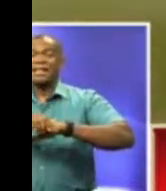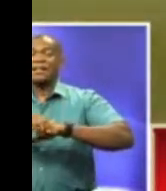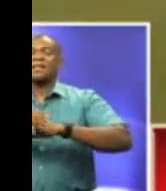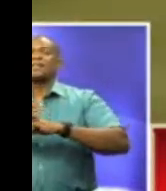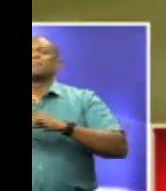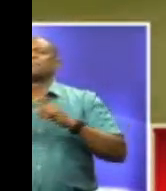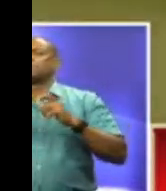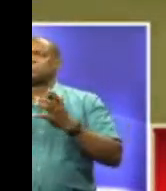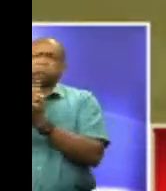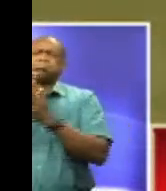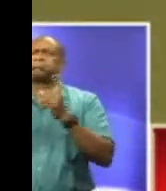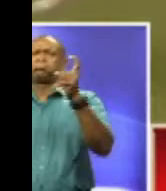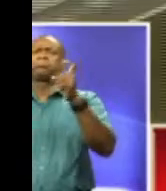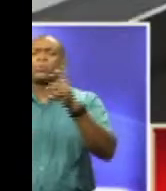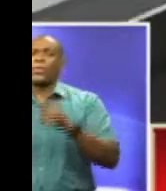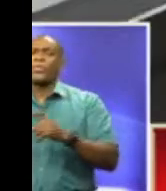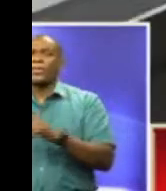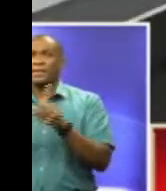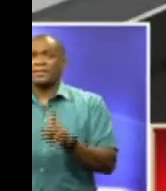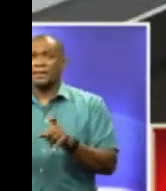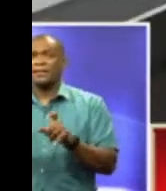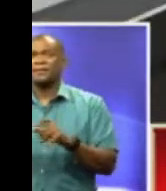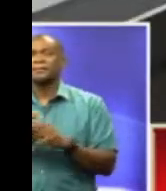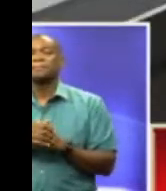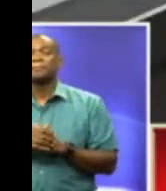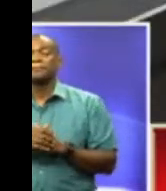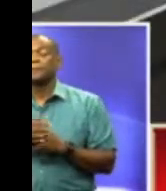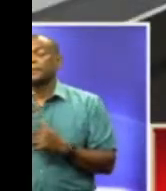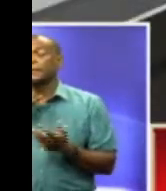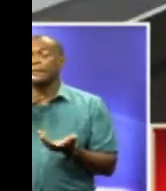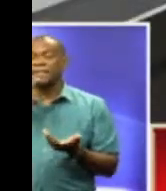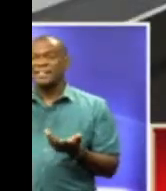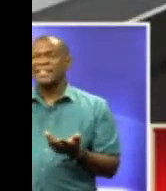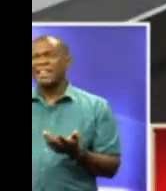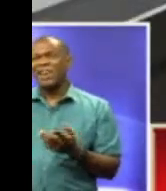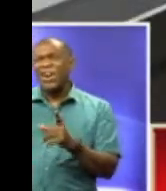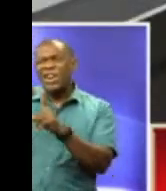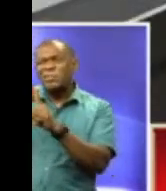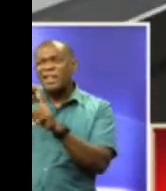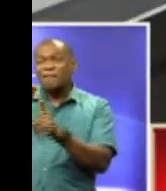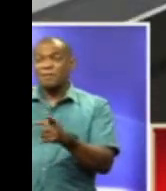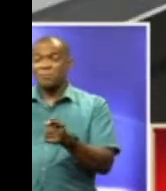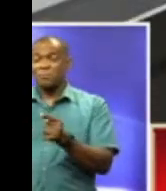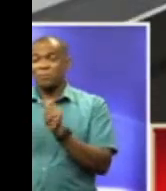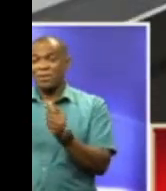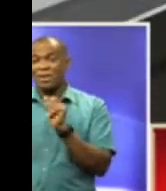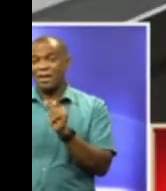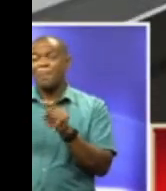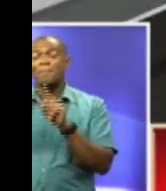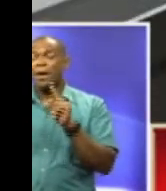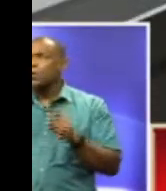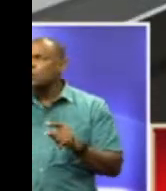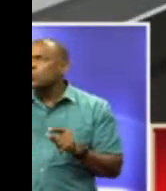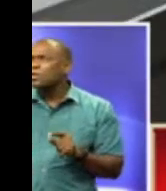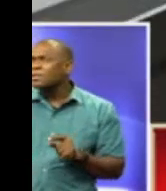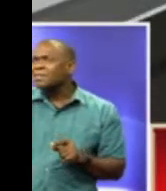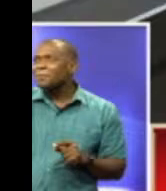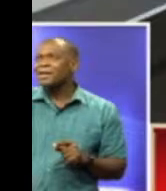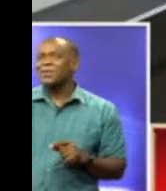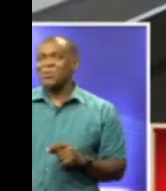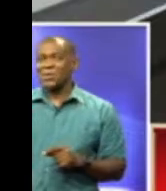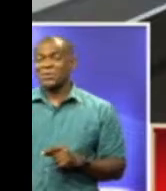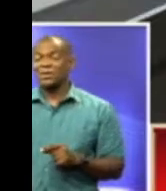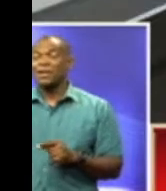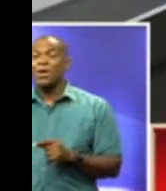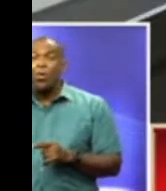test against the West Indies. They say God is a trini, but he must also love Tobago, too, as both islands were